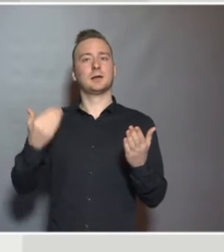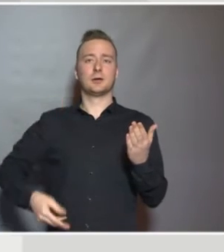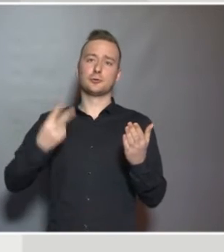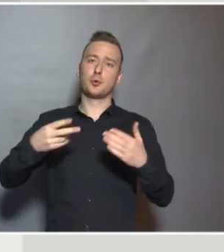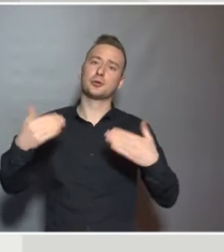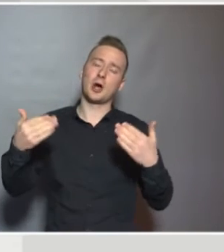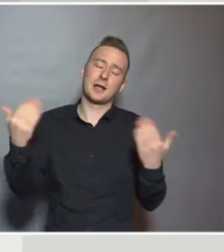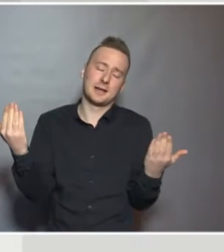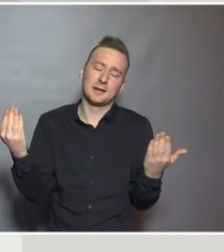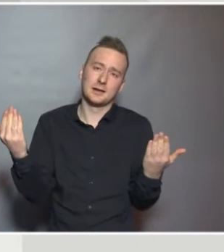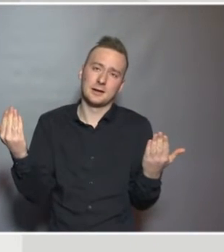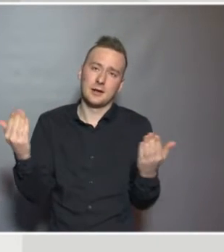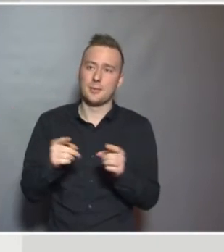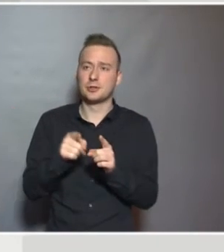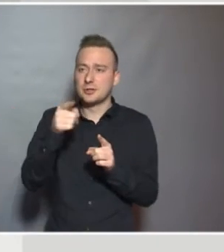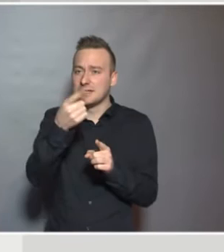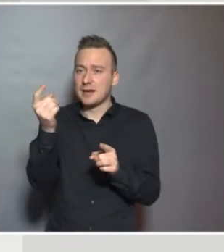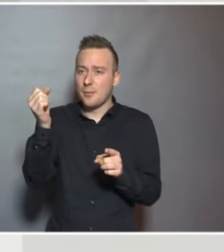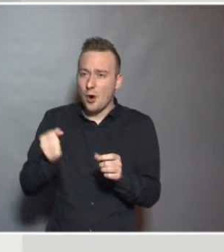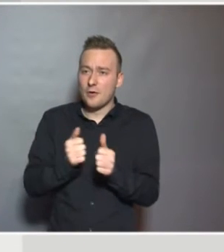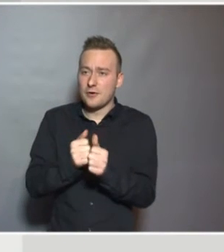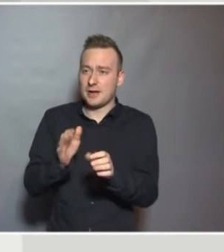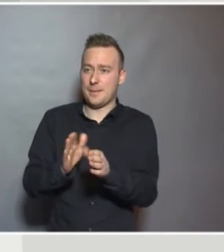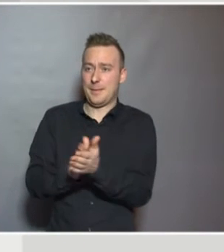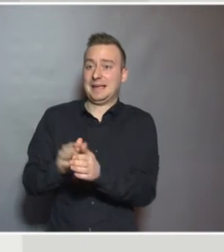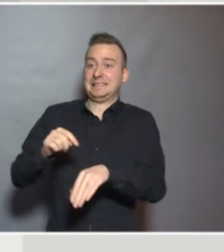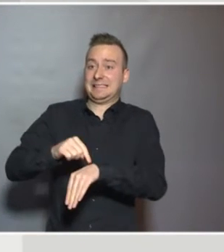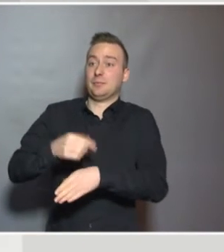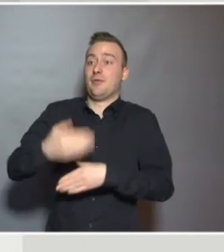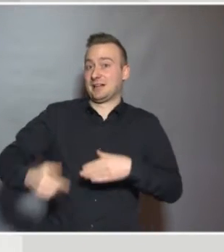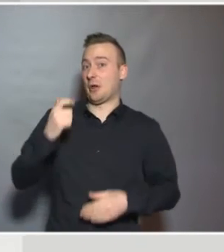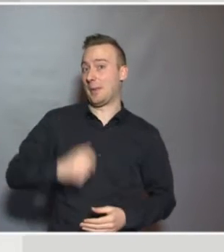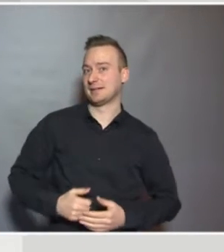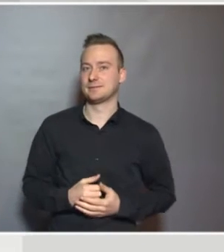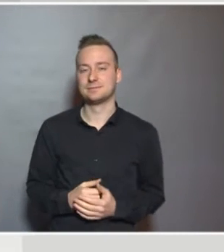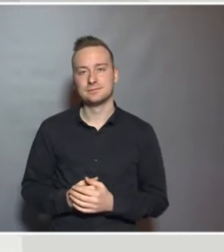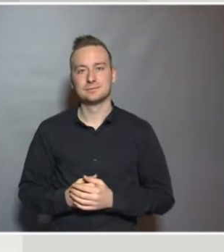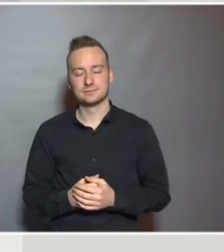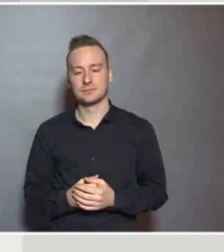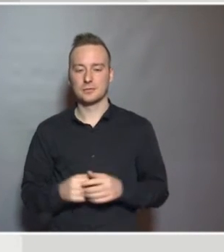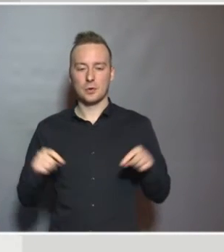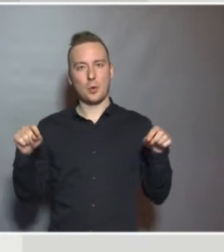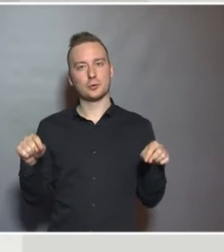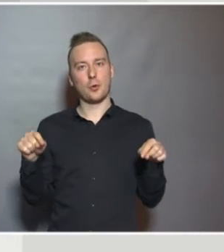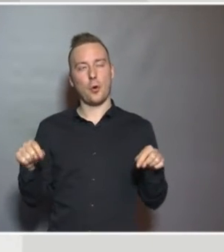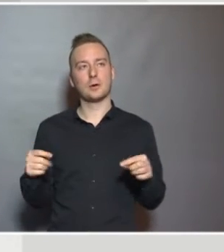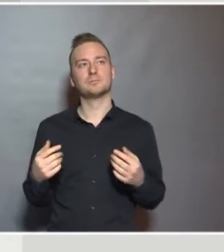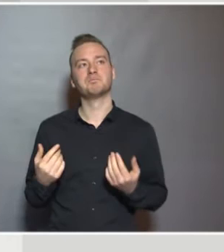the timekeeper's going to have to keep me on track for this. This will be a very particular